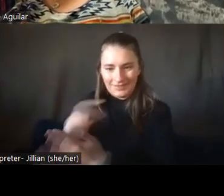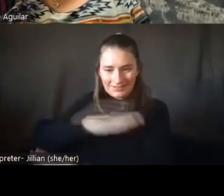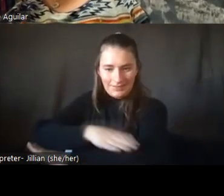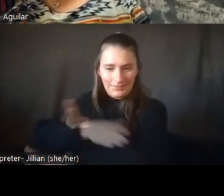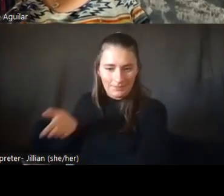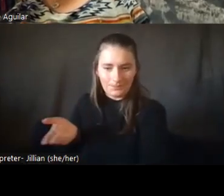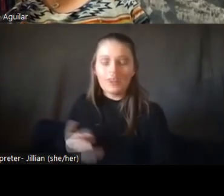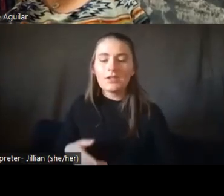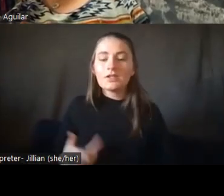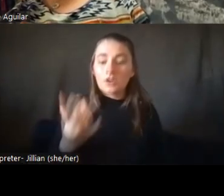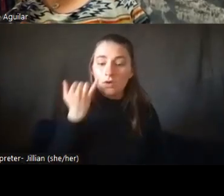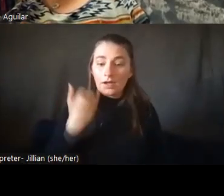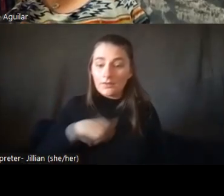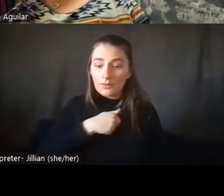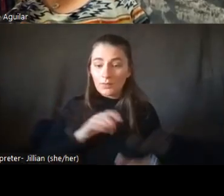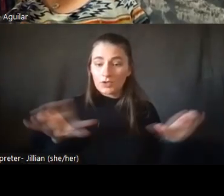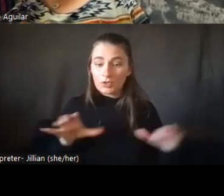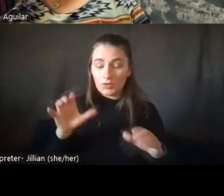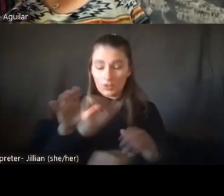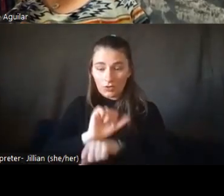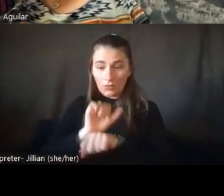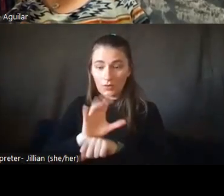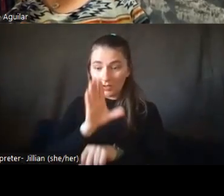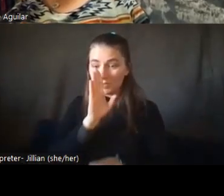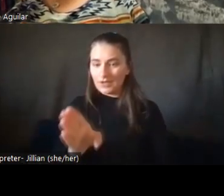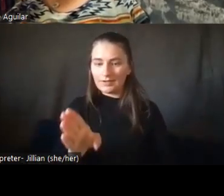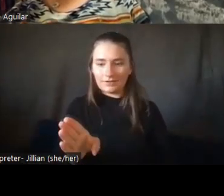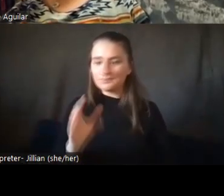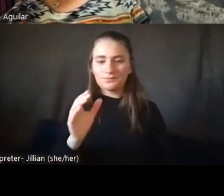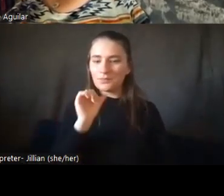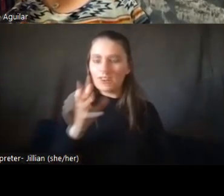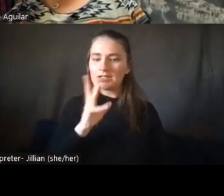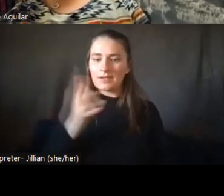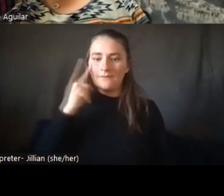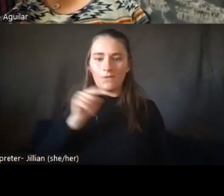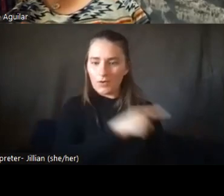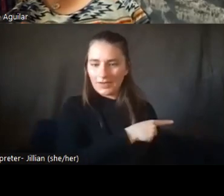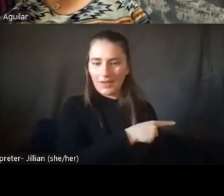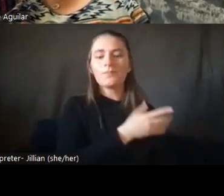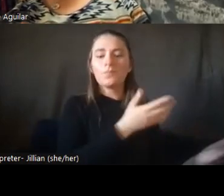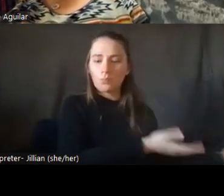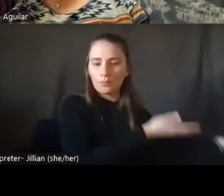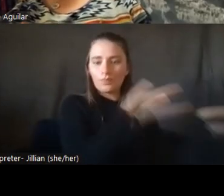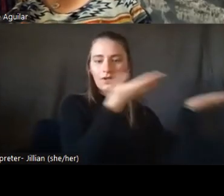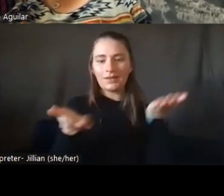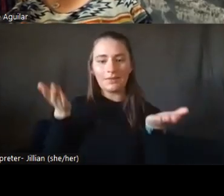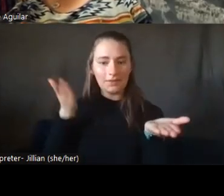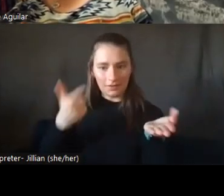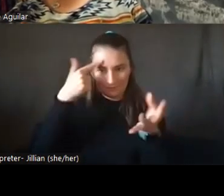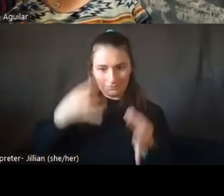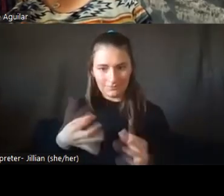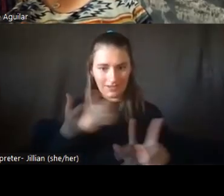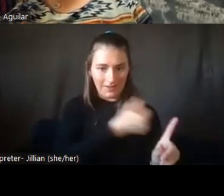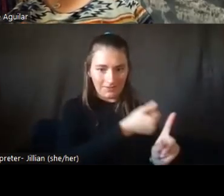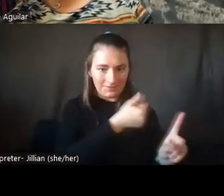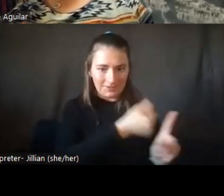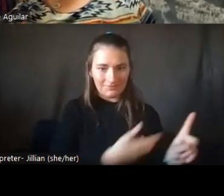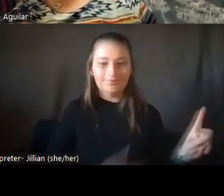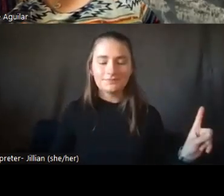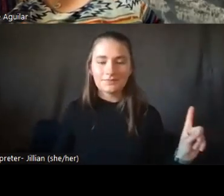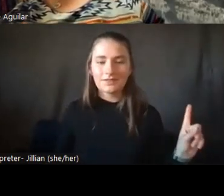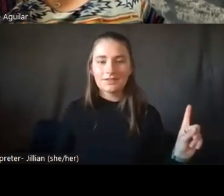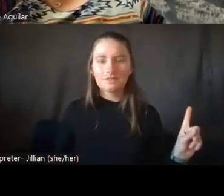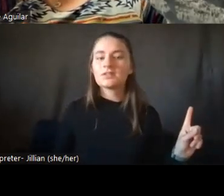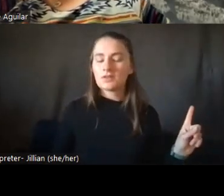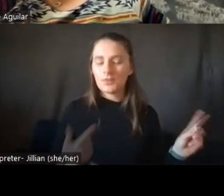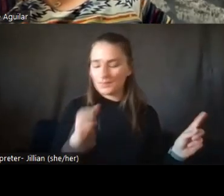means we're bringing them to the table, not just speaking for them. So that's, you know, one of the biggest lessons I learned in being an advocate. It's not how